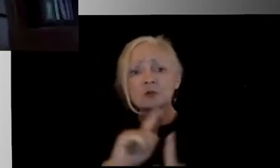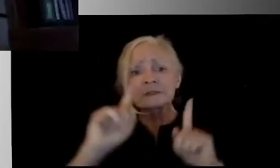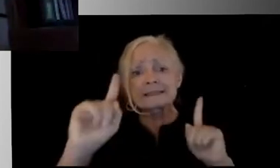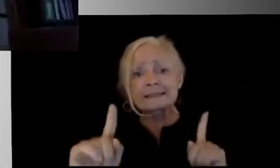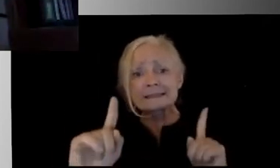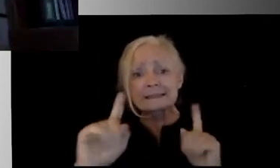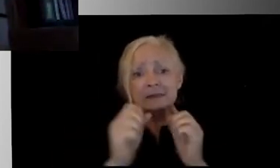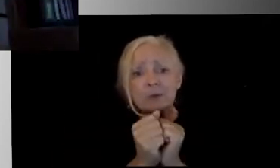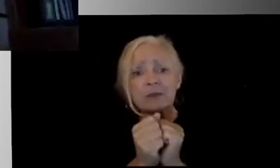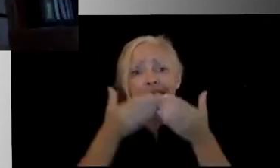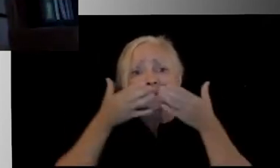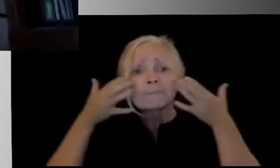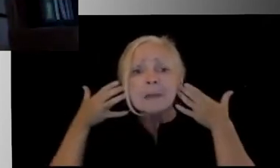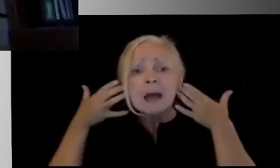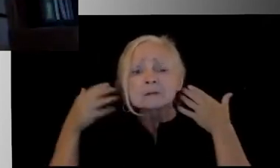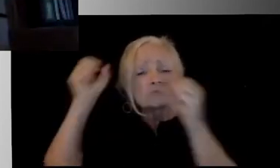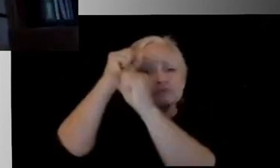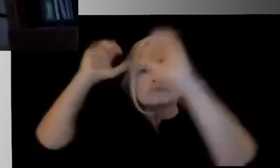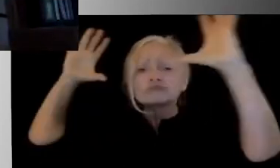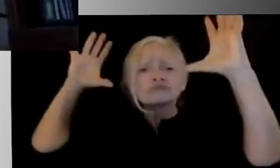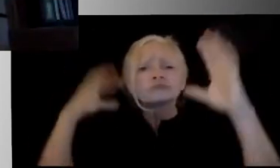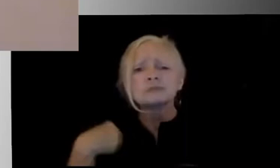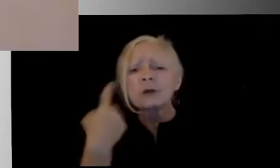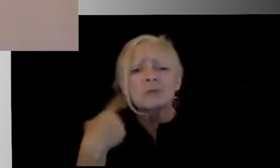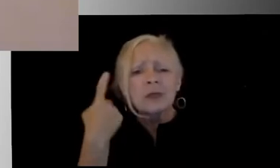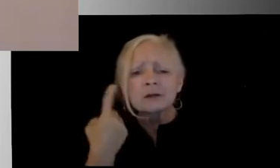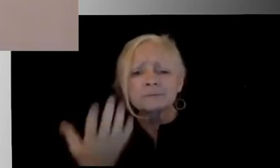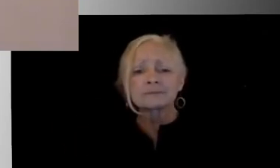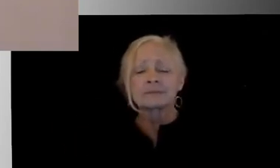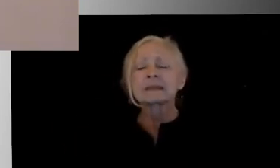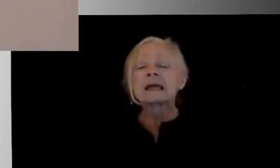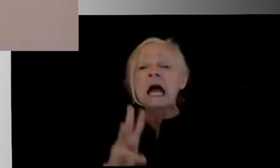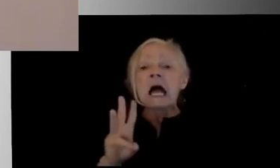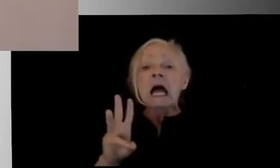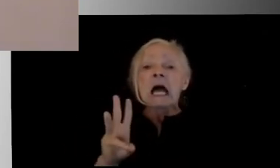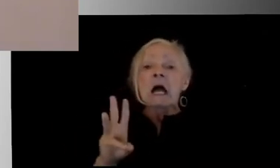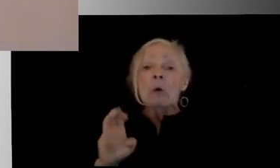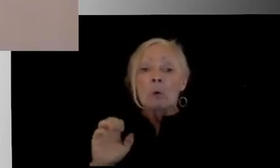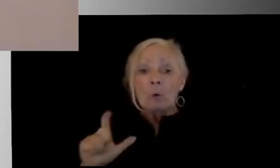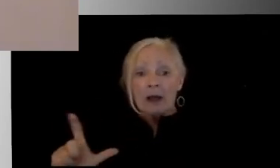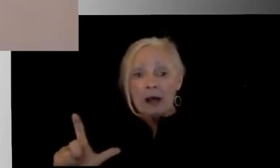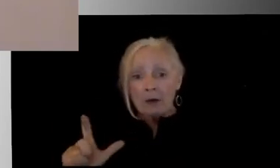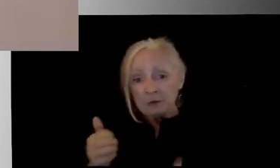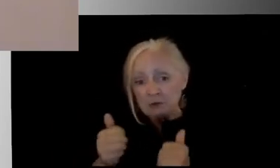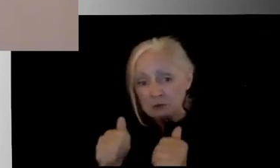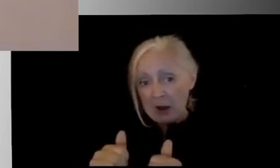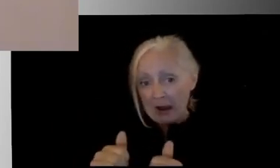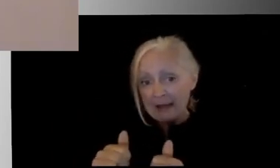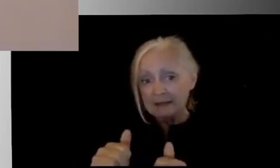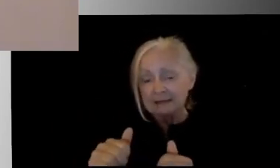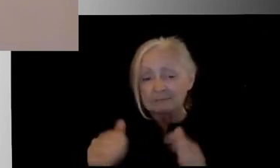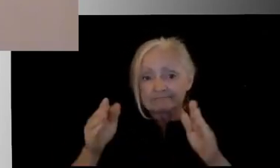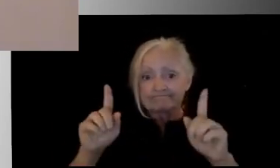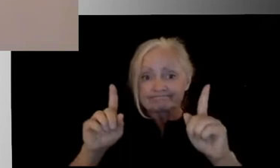envisioning on when school begins for your classroom? Well, if we can do it as close as three feet, like, I'll just have to teach them